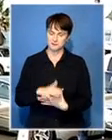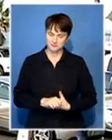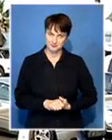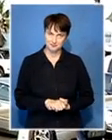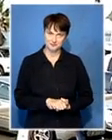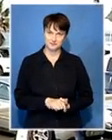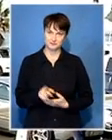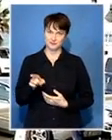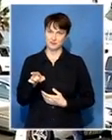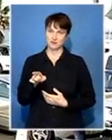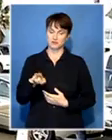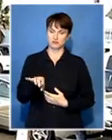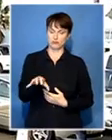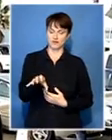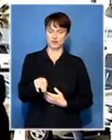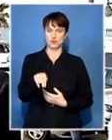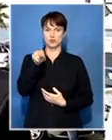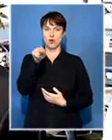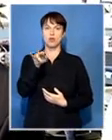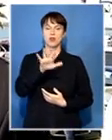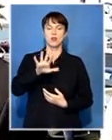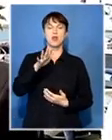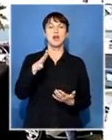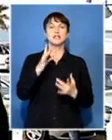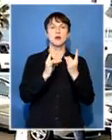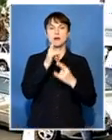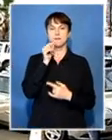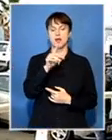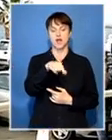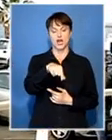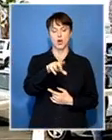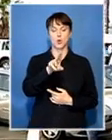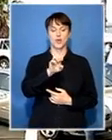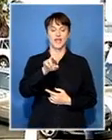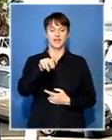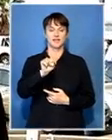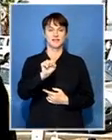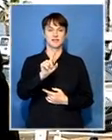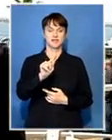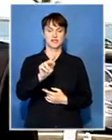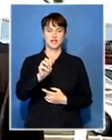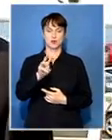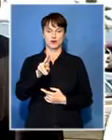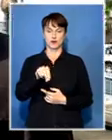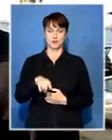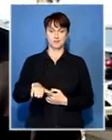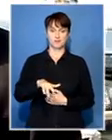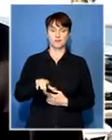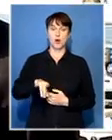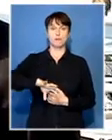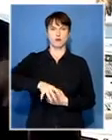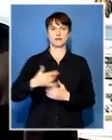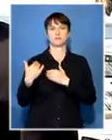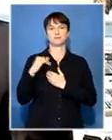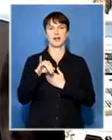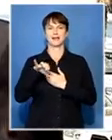northern part of our province in the area of Queenstown now I'm joined here now by the provincial electoral officer here